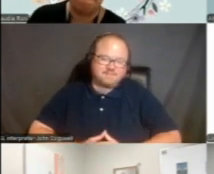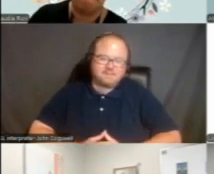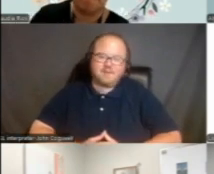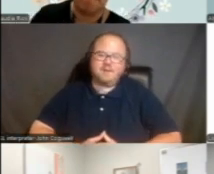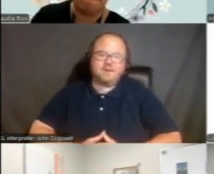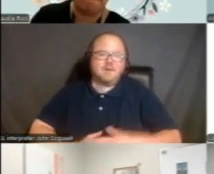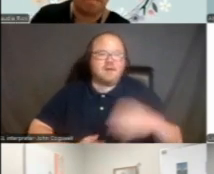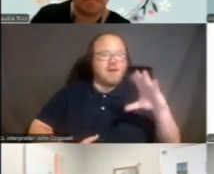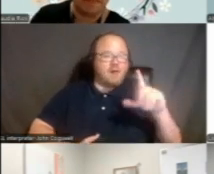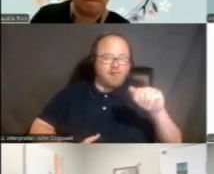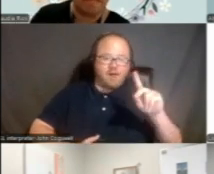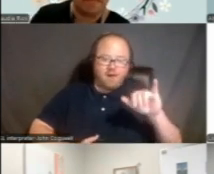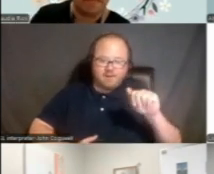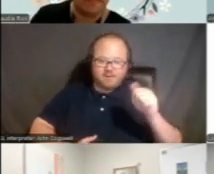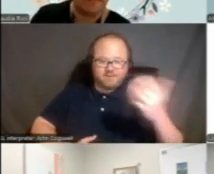Claudia, your hands up.